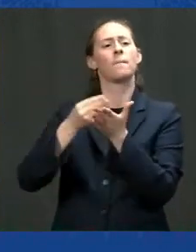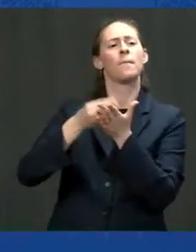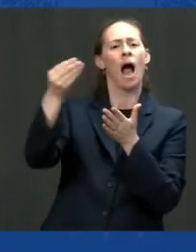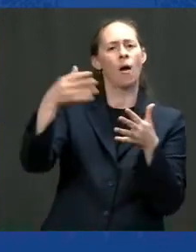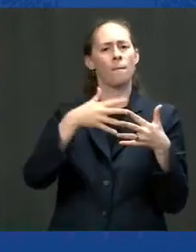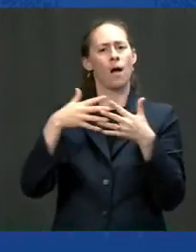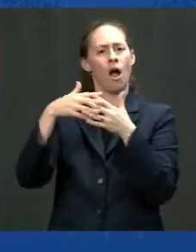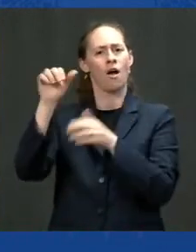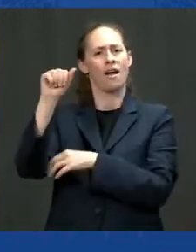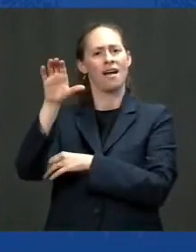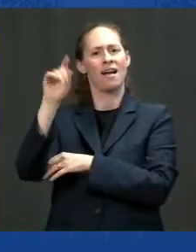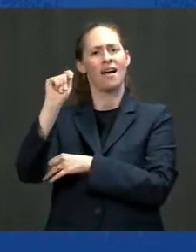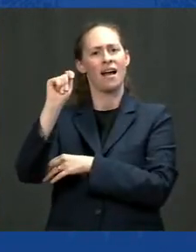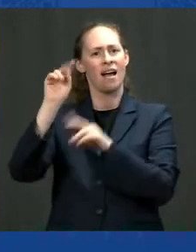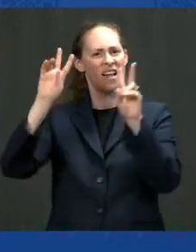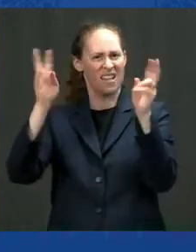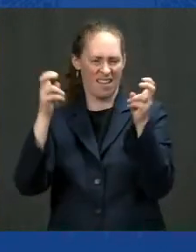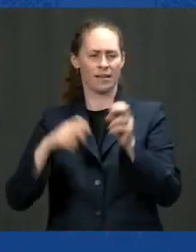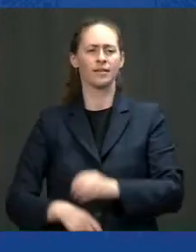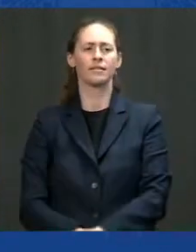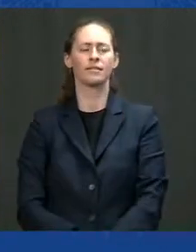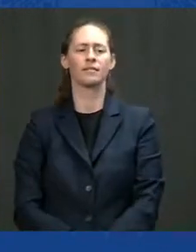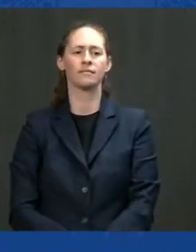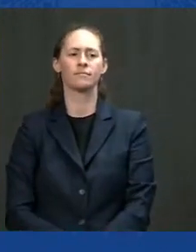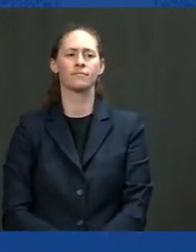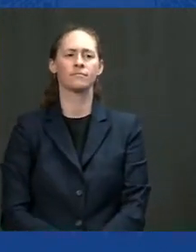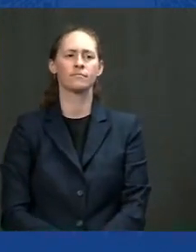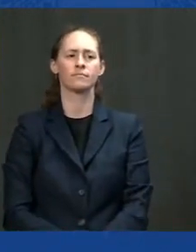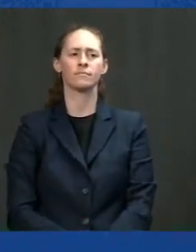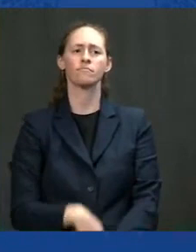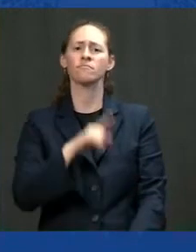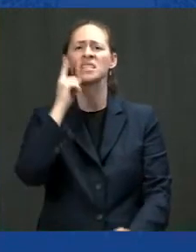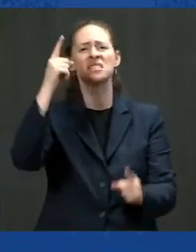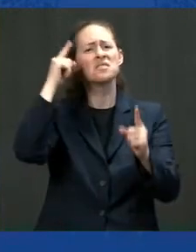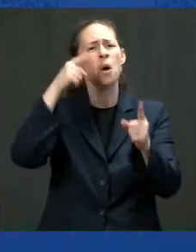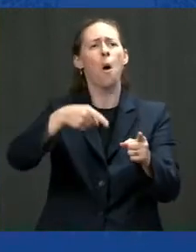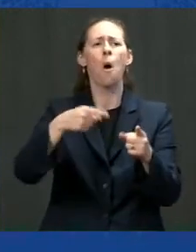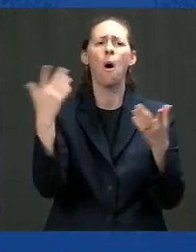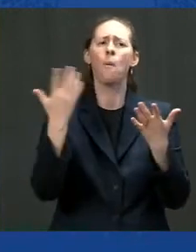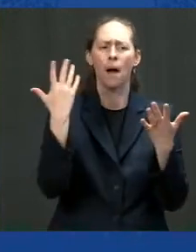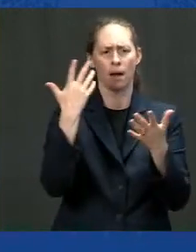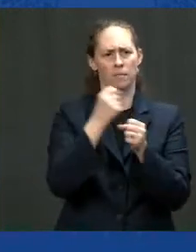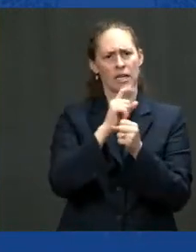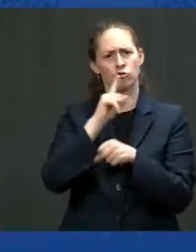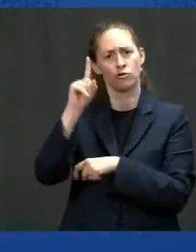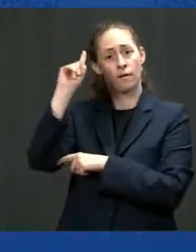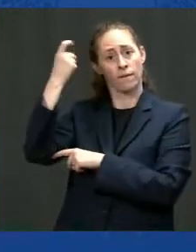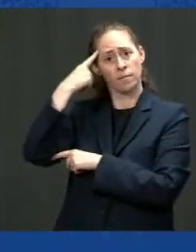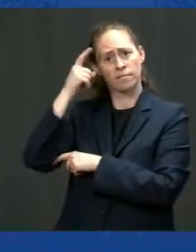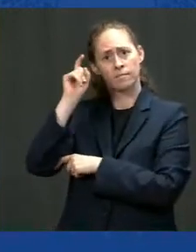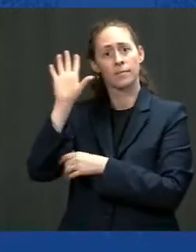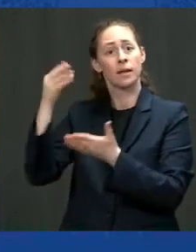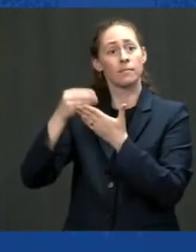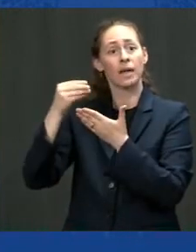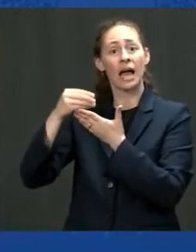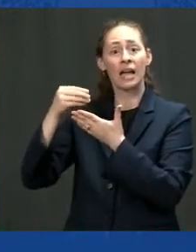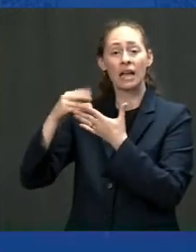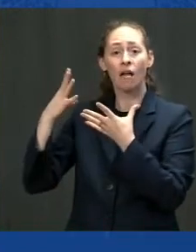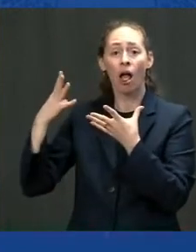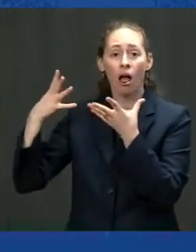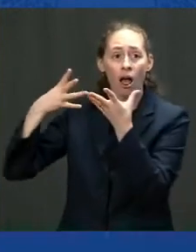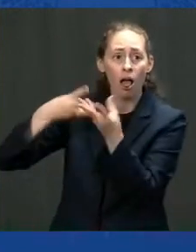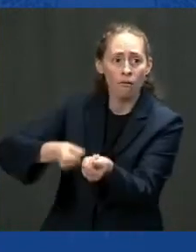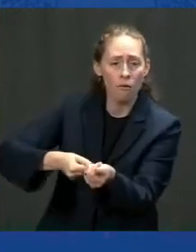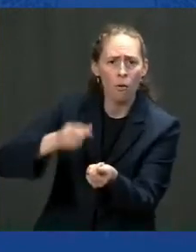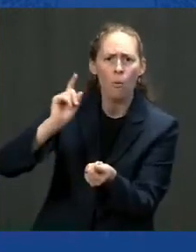It's supposed to make sure that when your government spends your tax dollars in buying goods, that they have to be